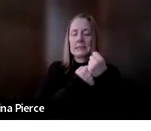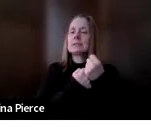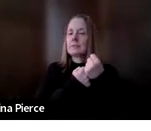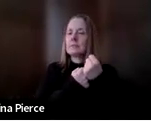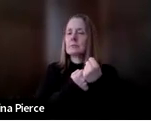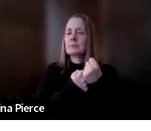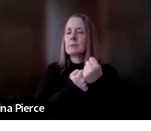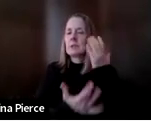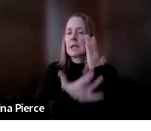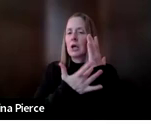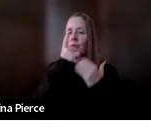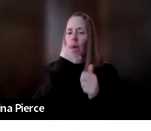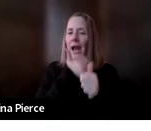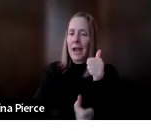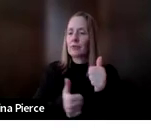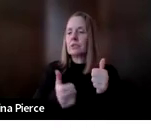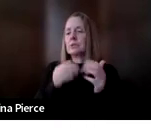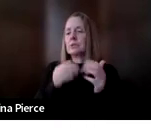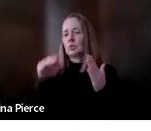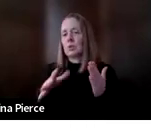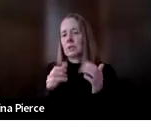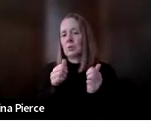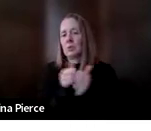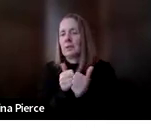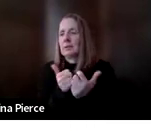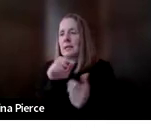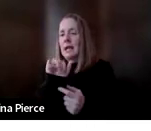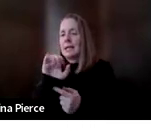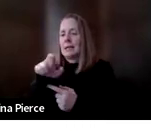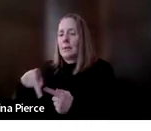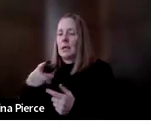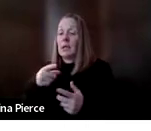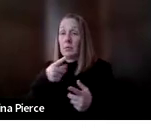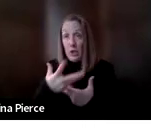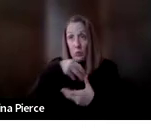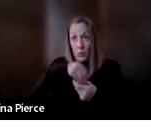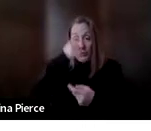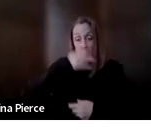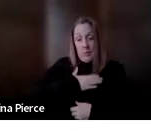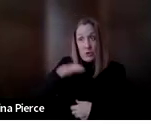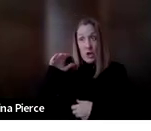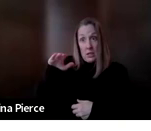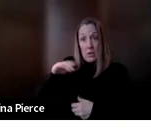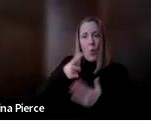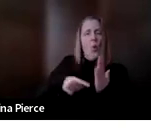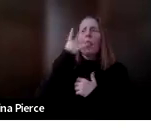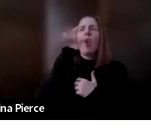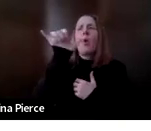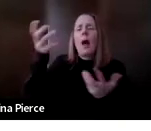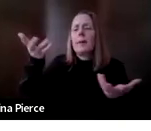IEP. Have we considered that for my child? What does that look like? If we think about